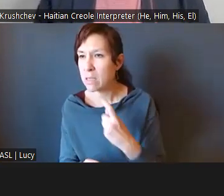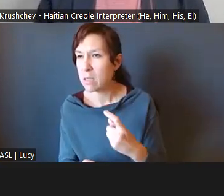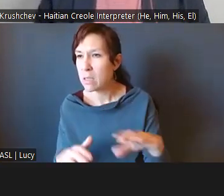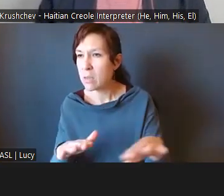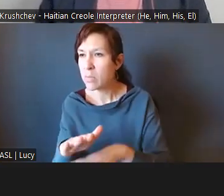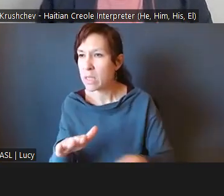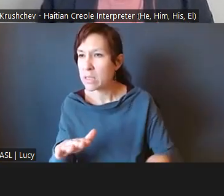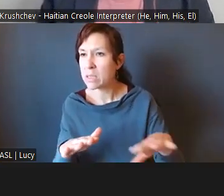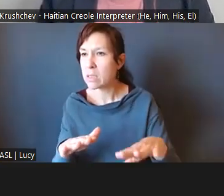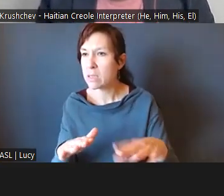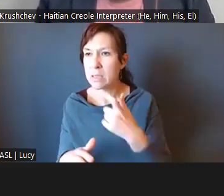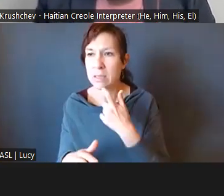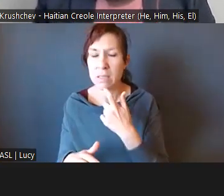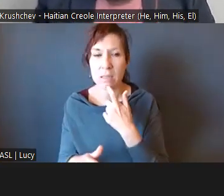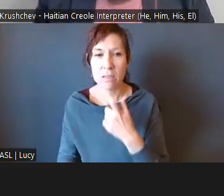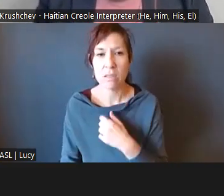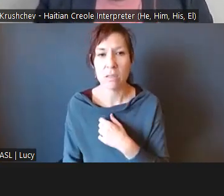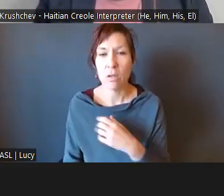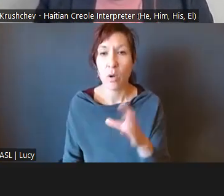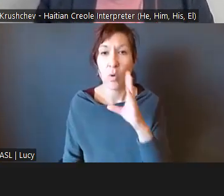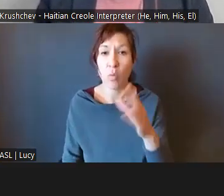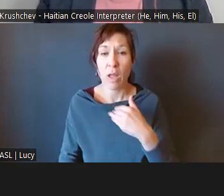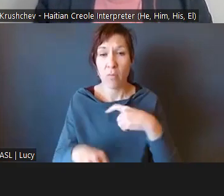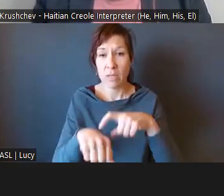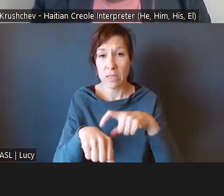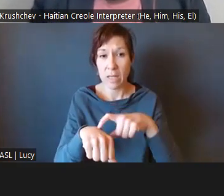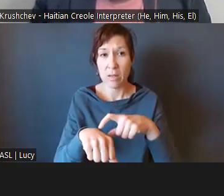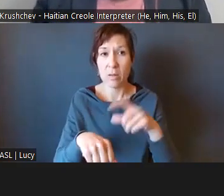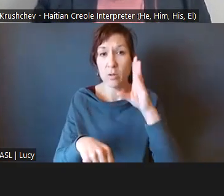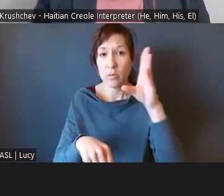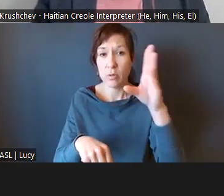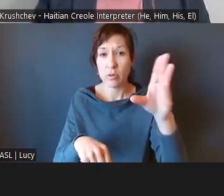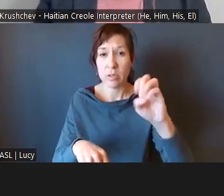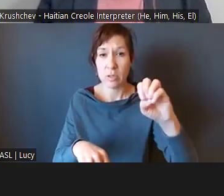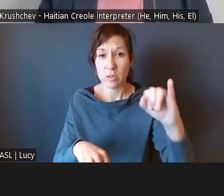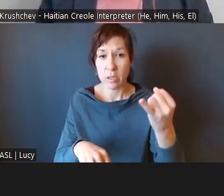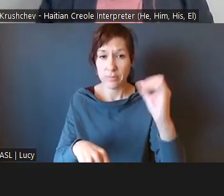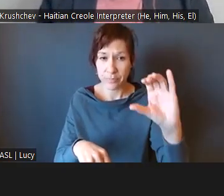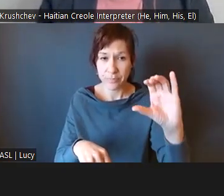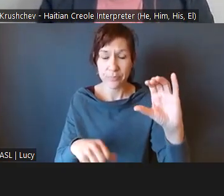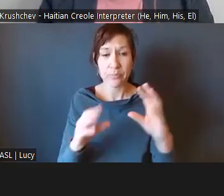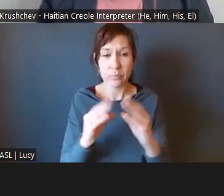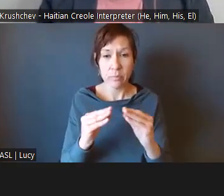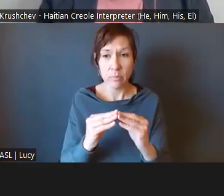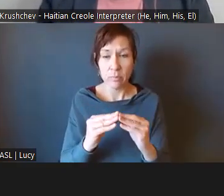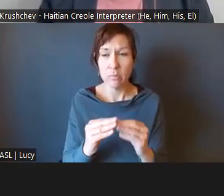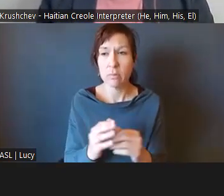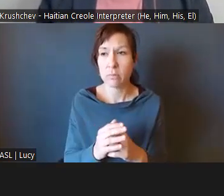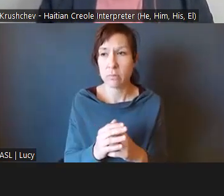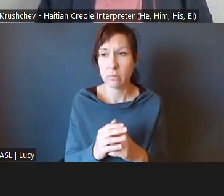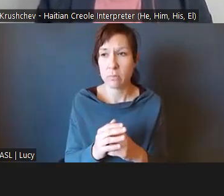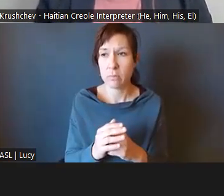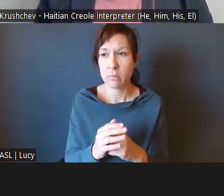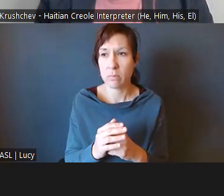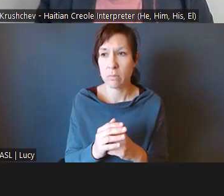question was, will there be time in future EJ Council meetings to have to allow